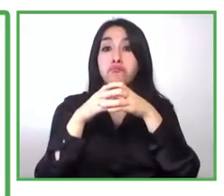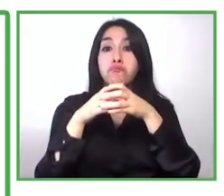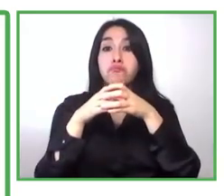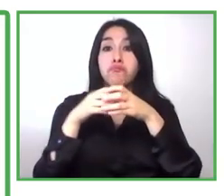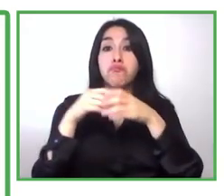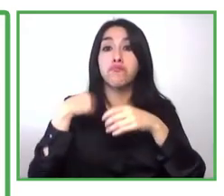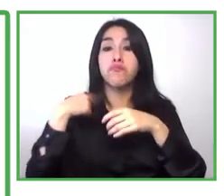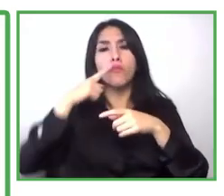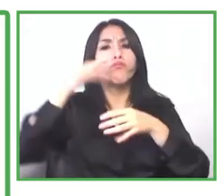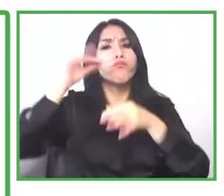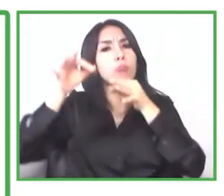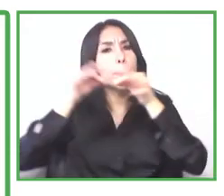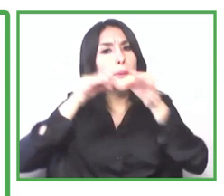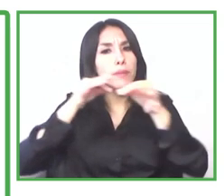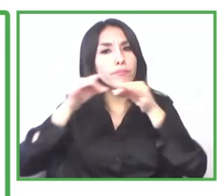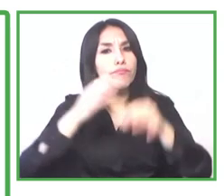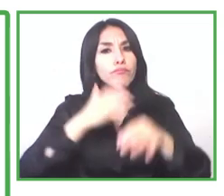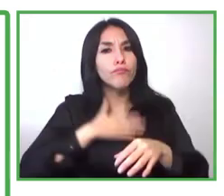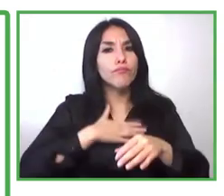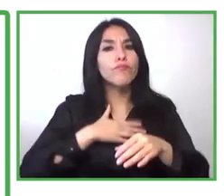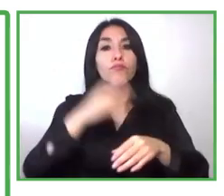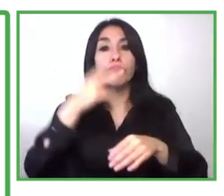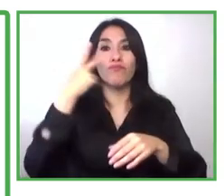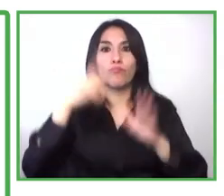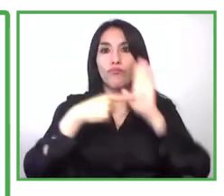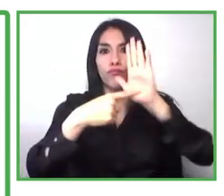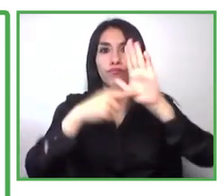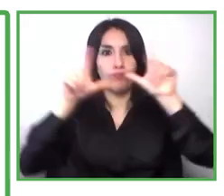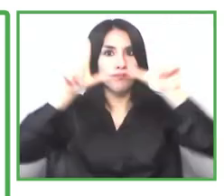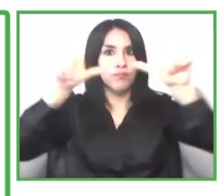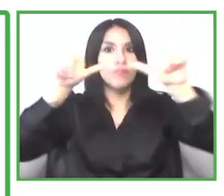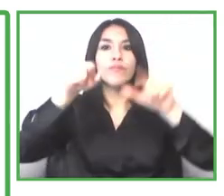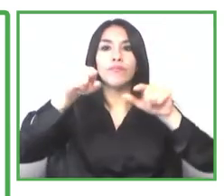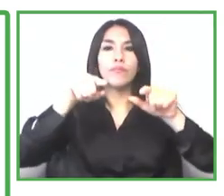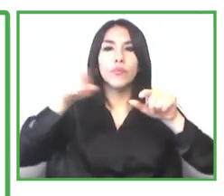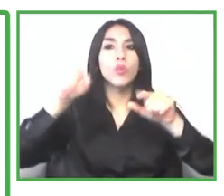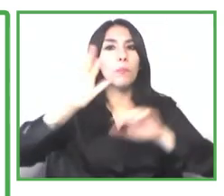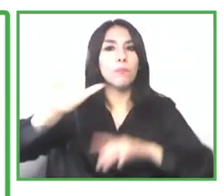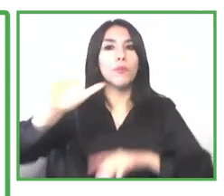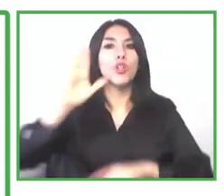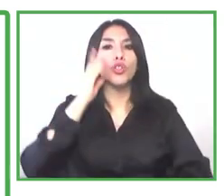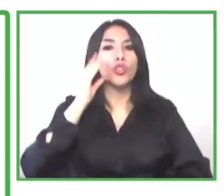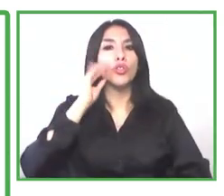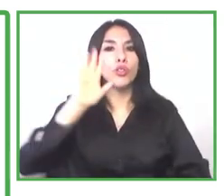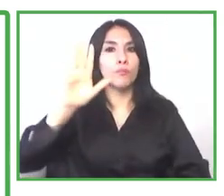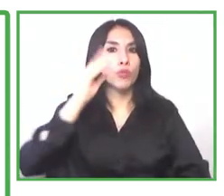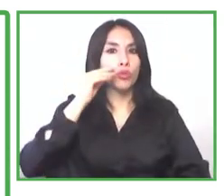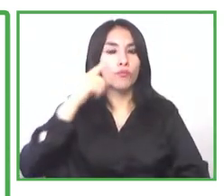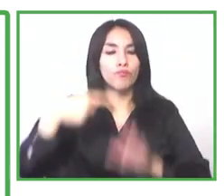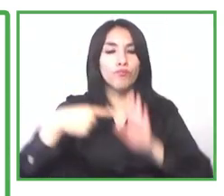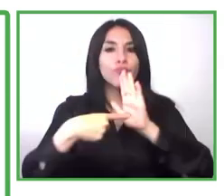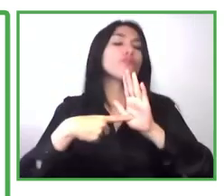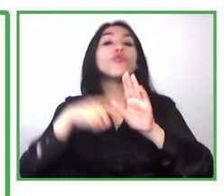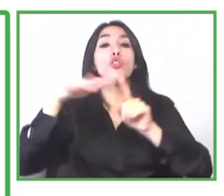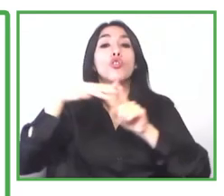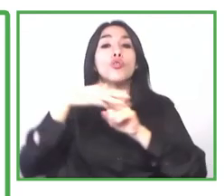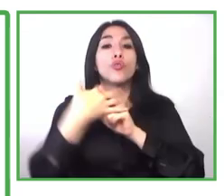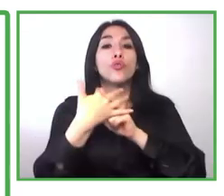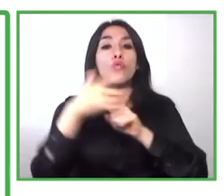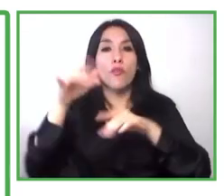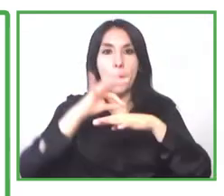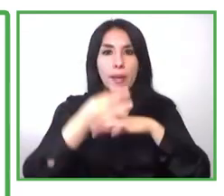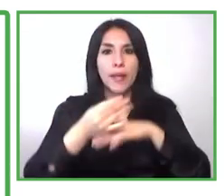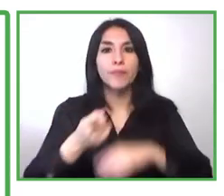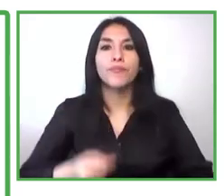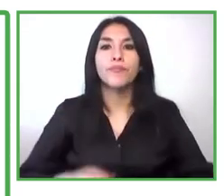start my time by telling you of an experience that the saldarria concha foundation had in colombia with the support